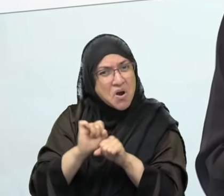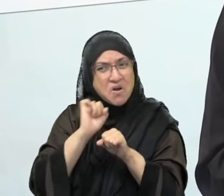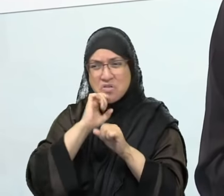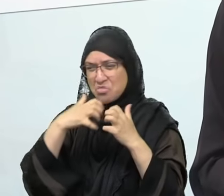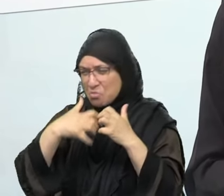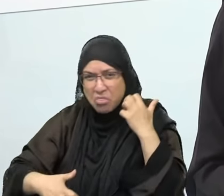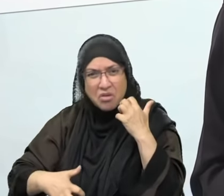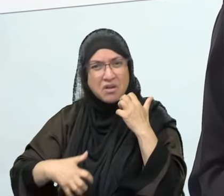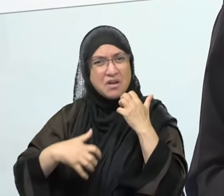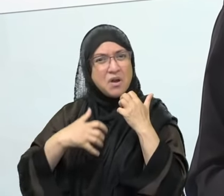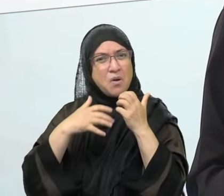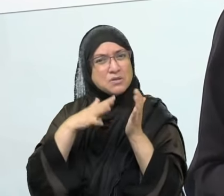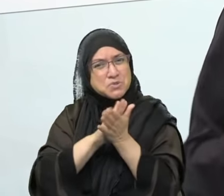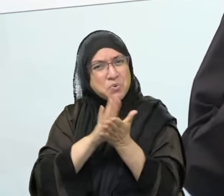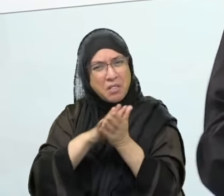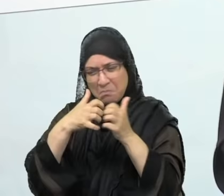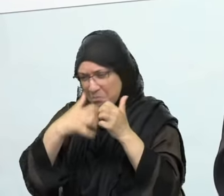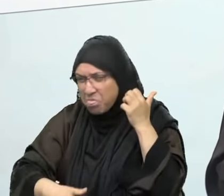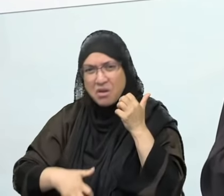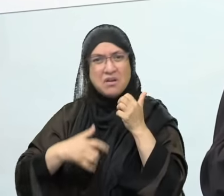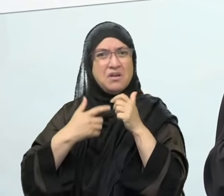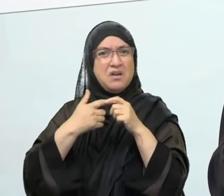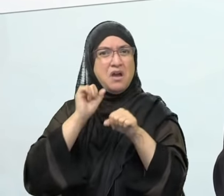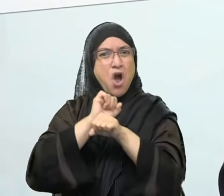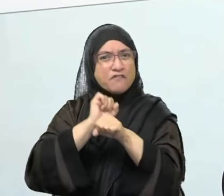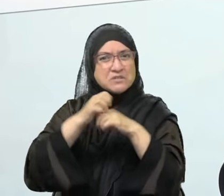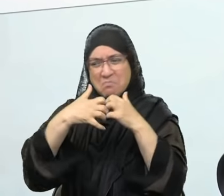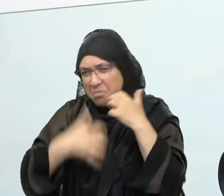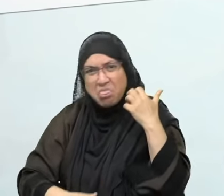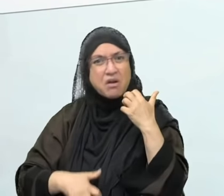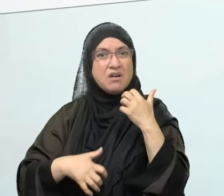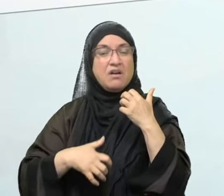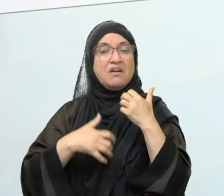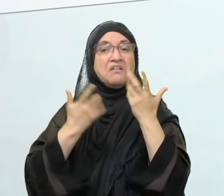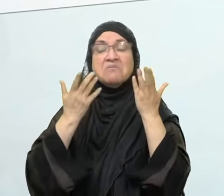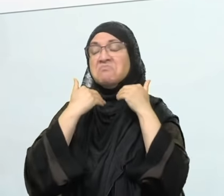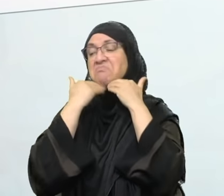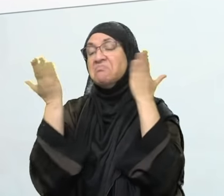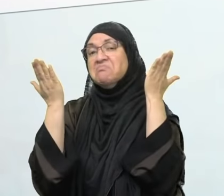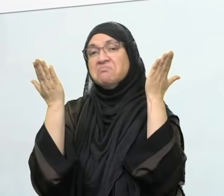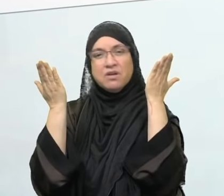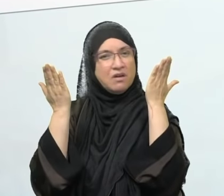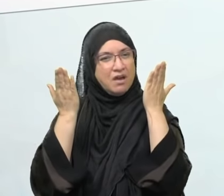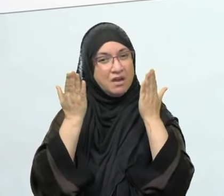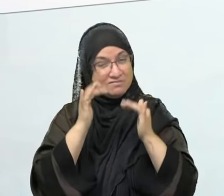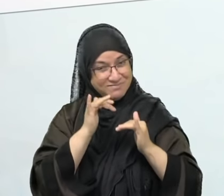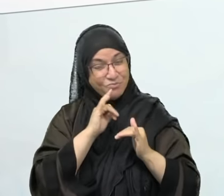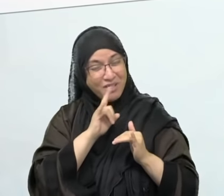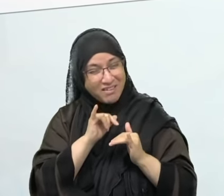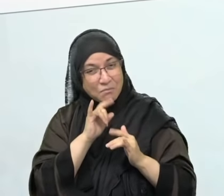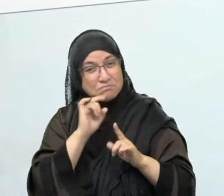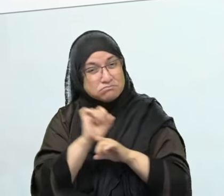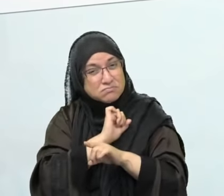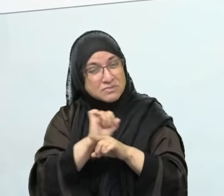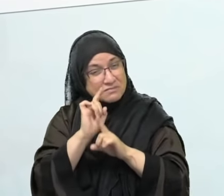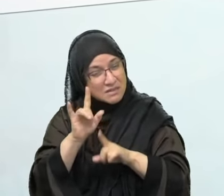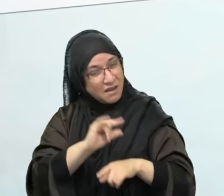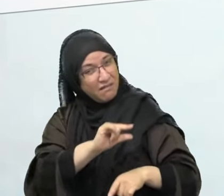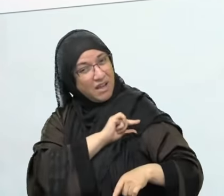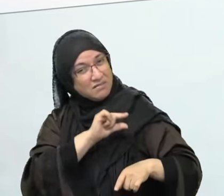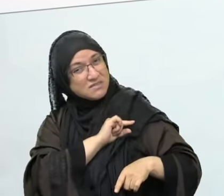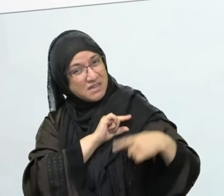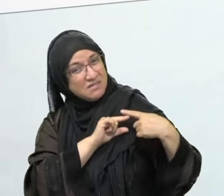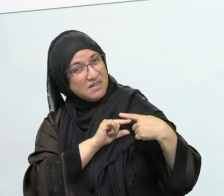And then at some point, you don't even feel guilty anymore. It becomes so easy for you to do. You know, they say that one of the things about a compulsive